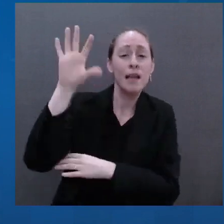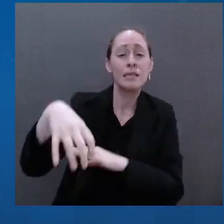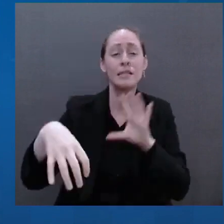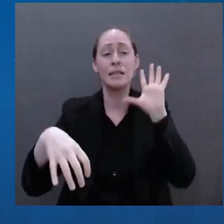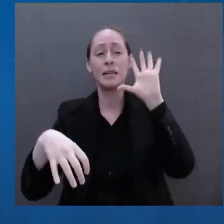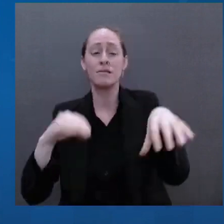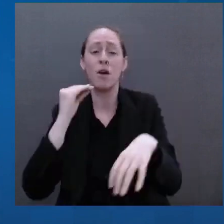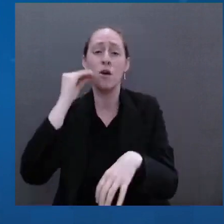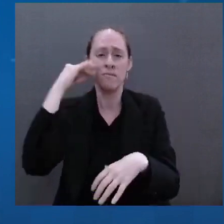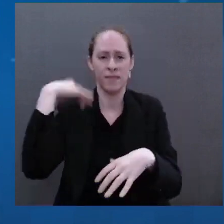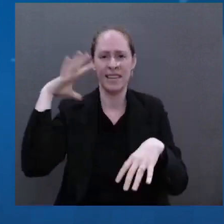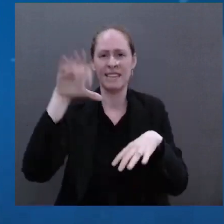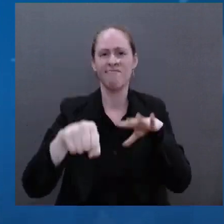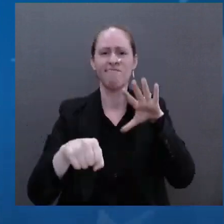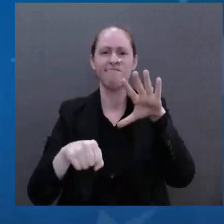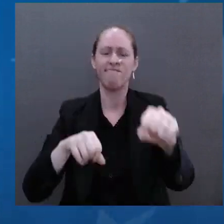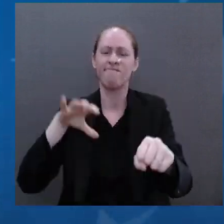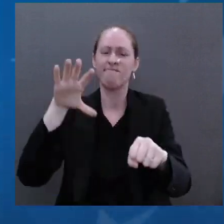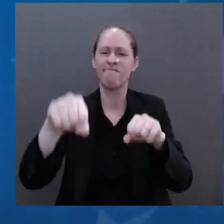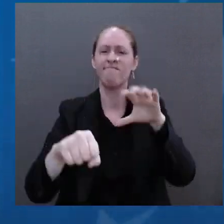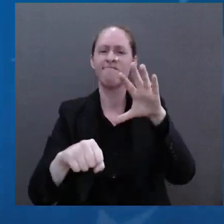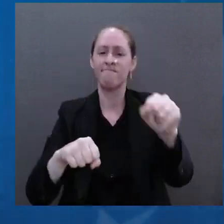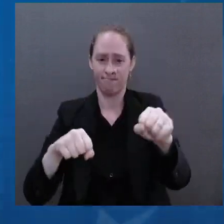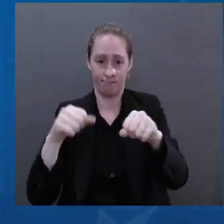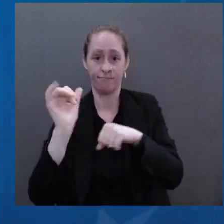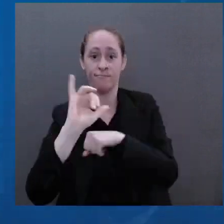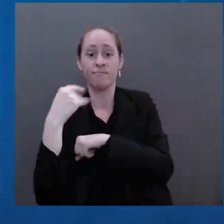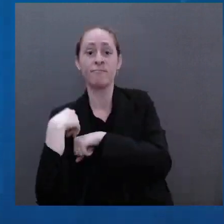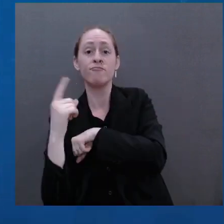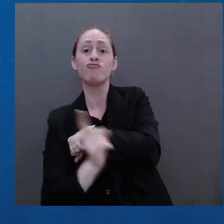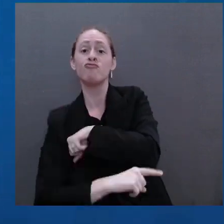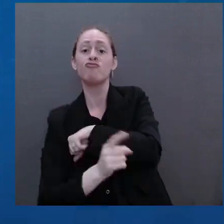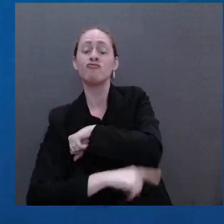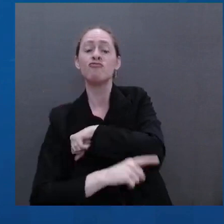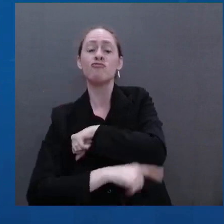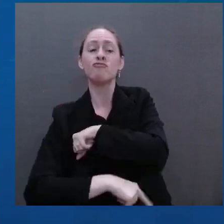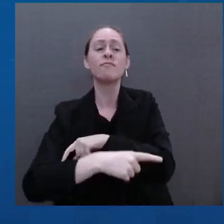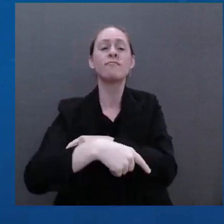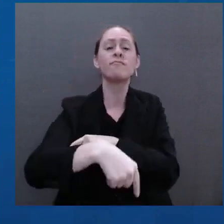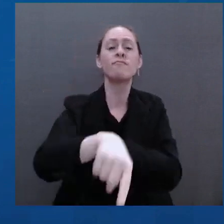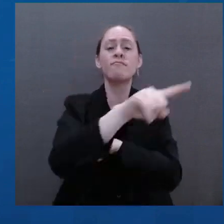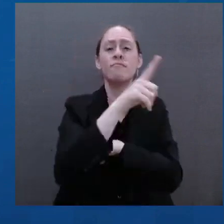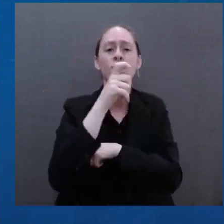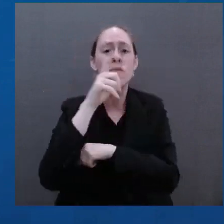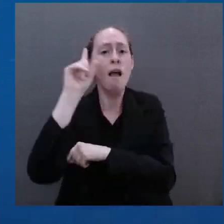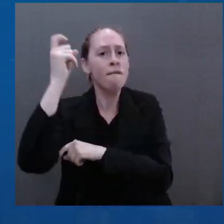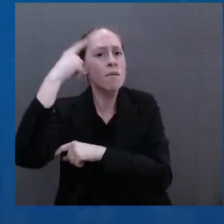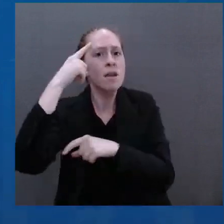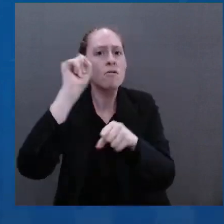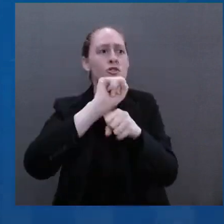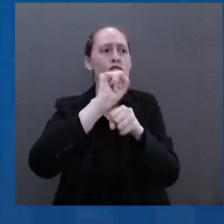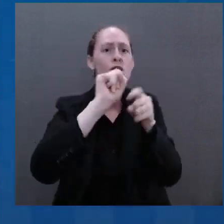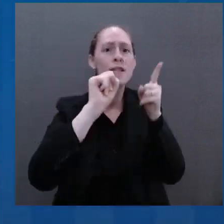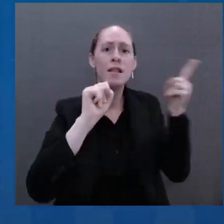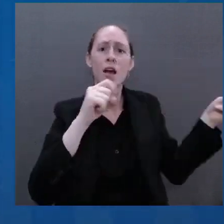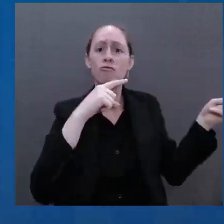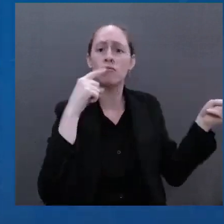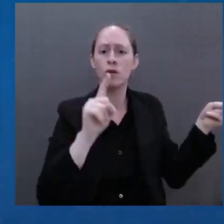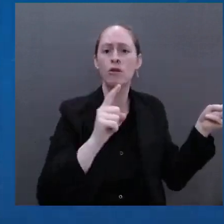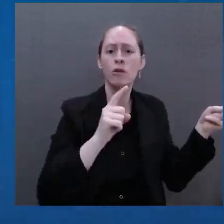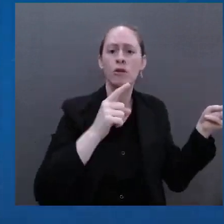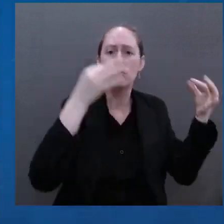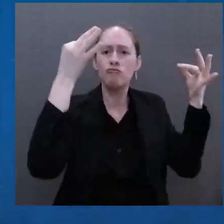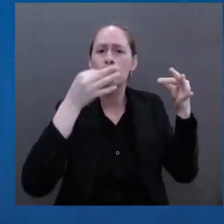These officials and oligarchs have reaped enormous benefit from the corruption connected to the Kremlin.